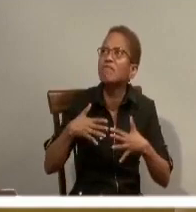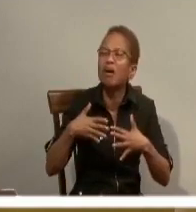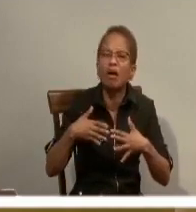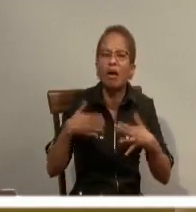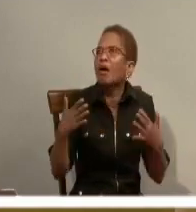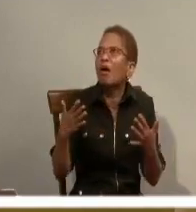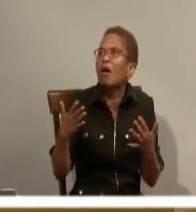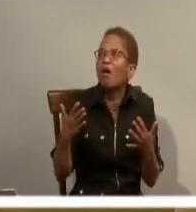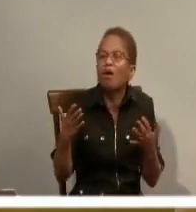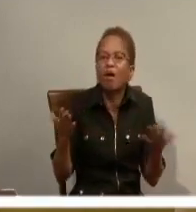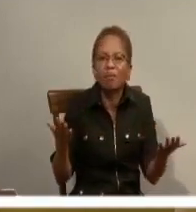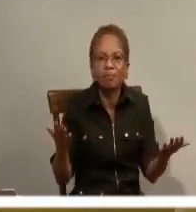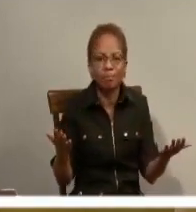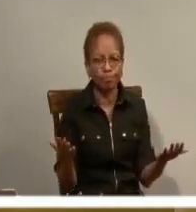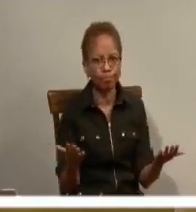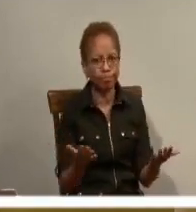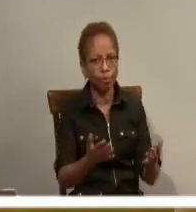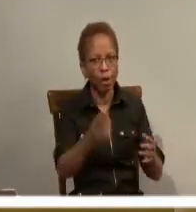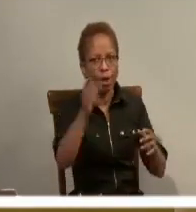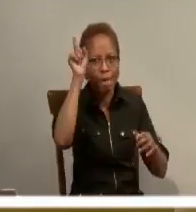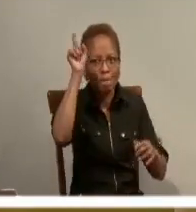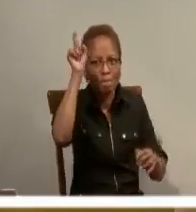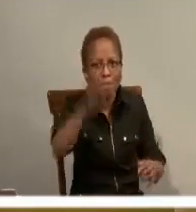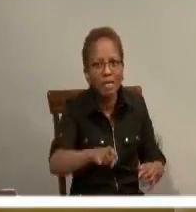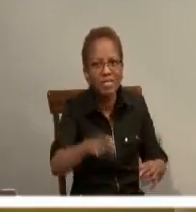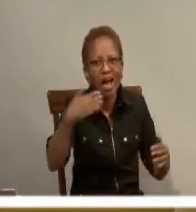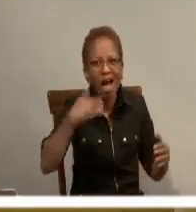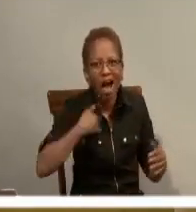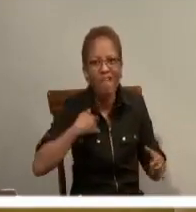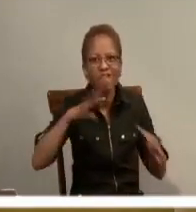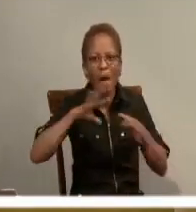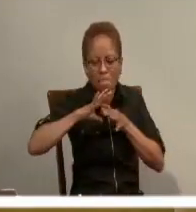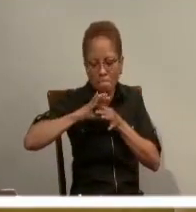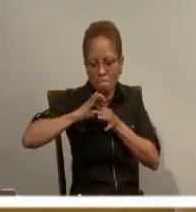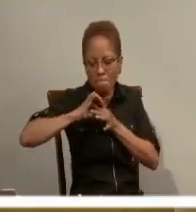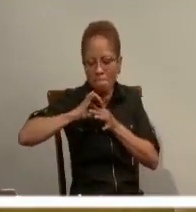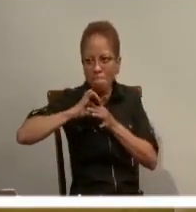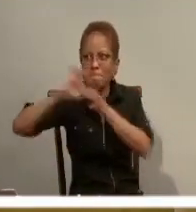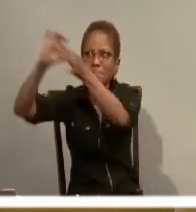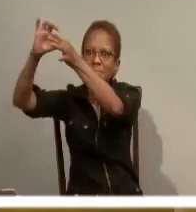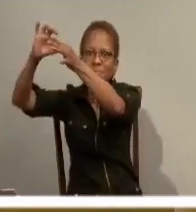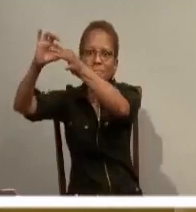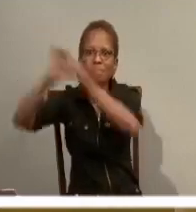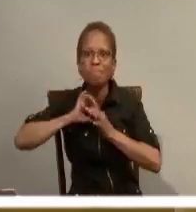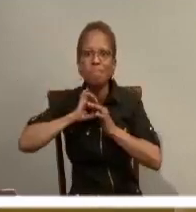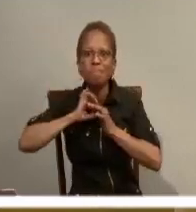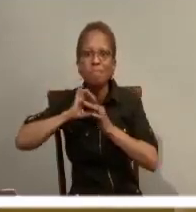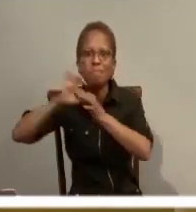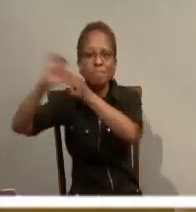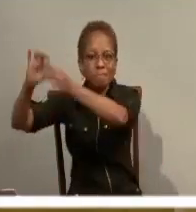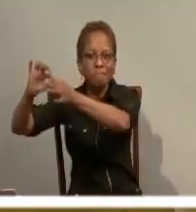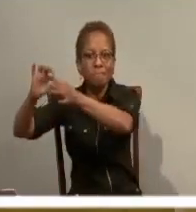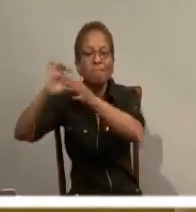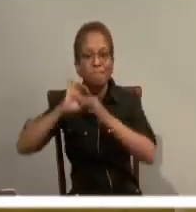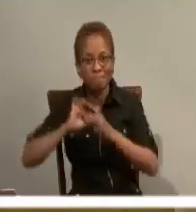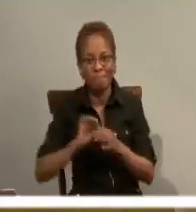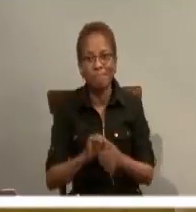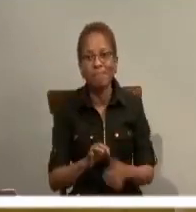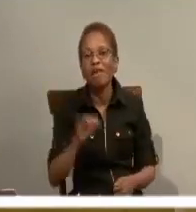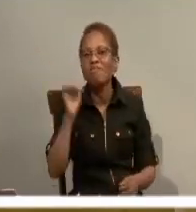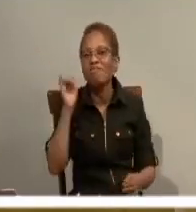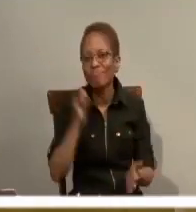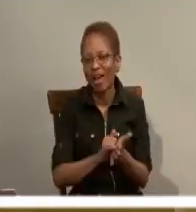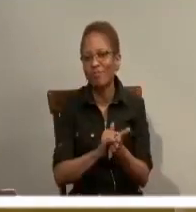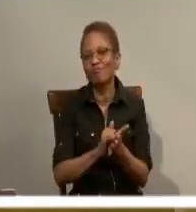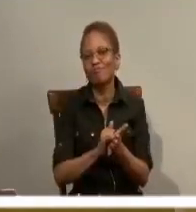that unless there is a personal relationship with Jesus Christ, where he is your God and you are